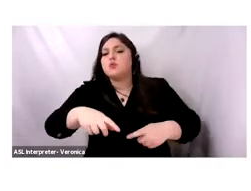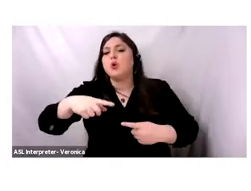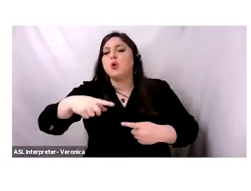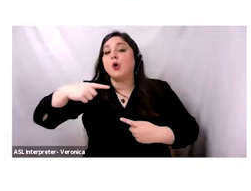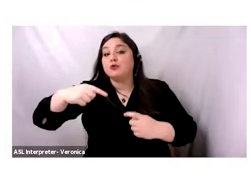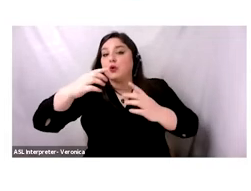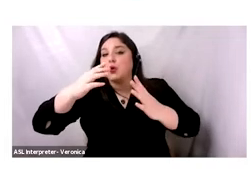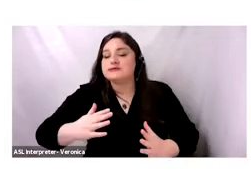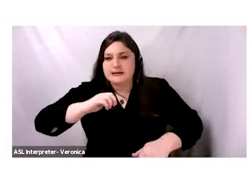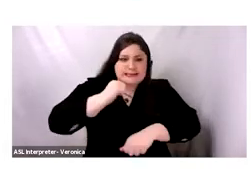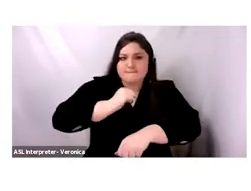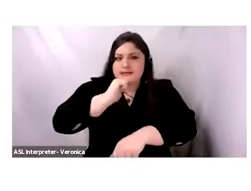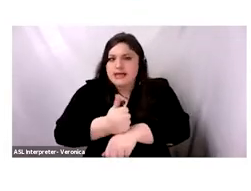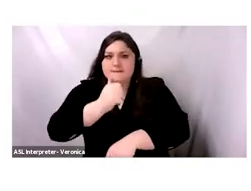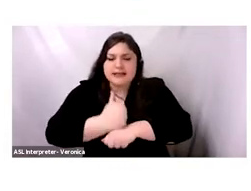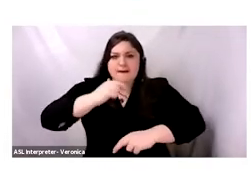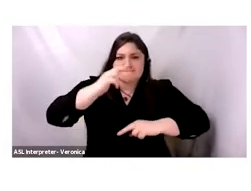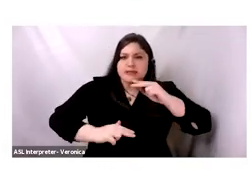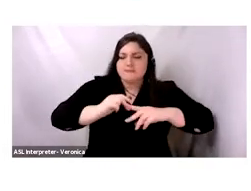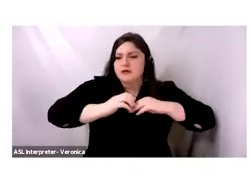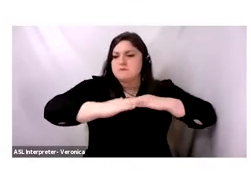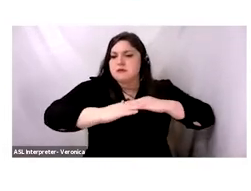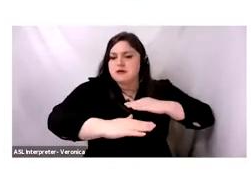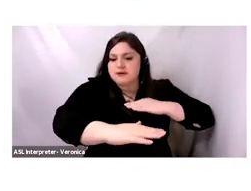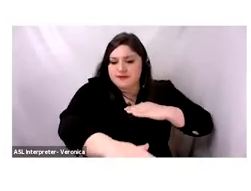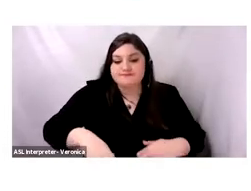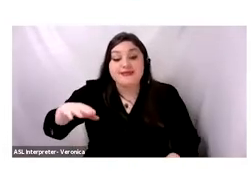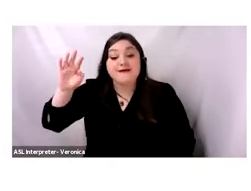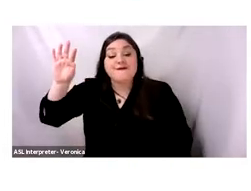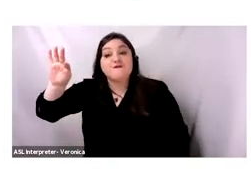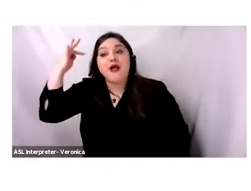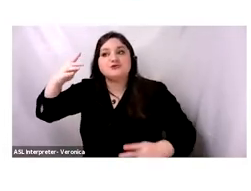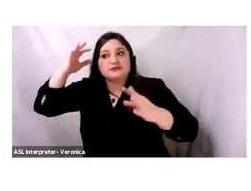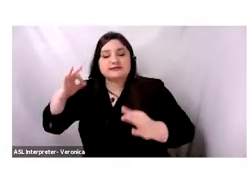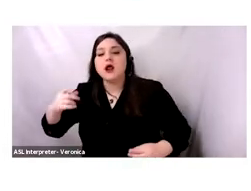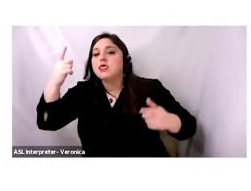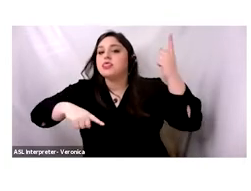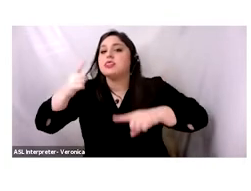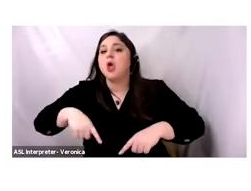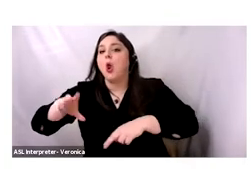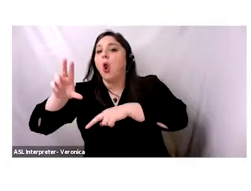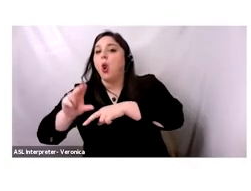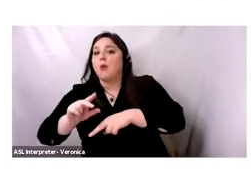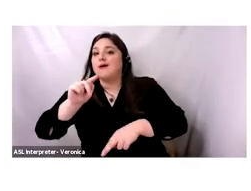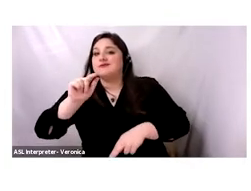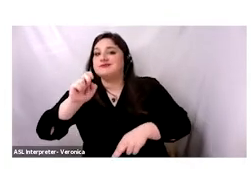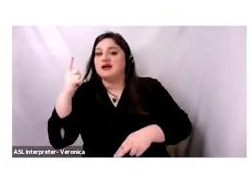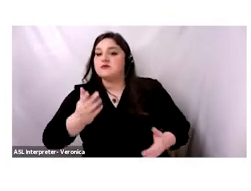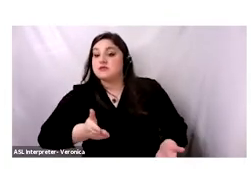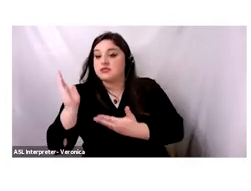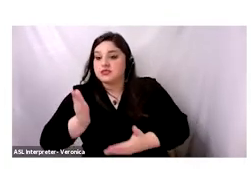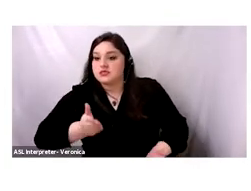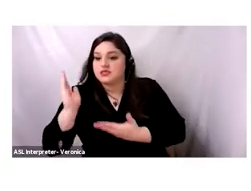and economic influence, lower taxes than other regions of the empire, exemption from conscription to the Ottoman heart. This sounds